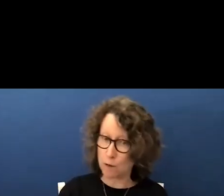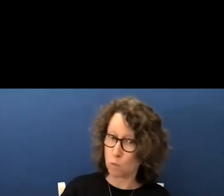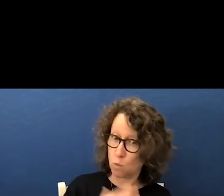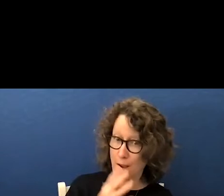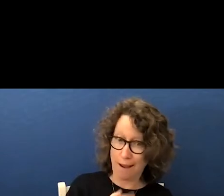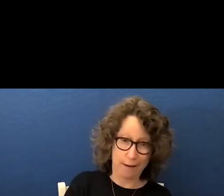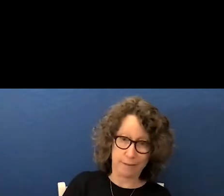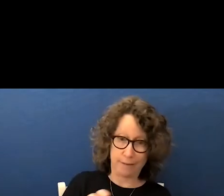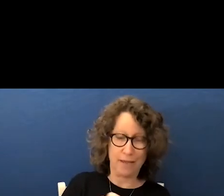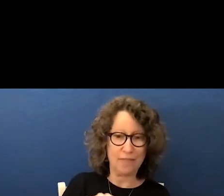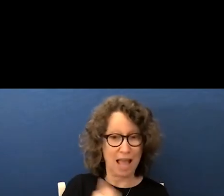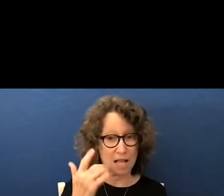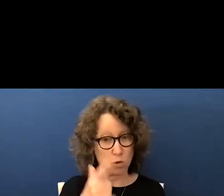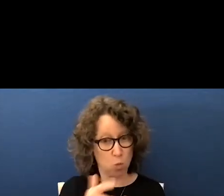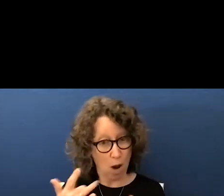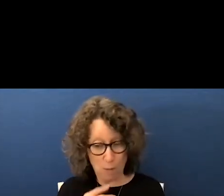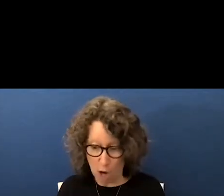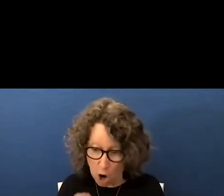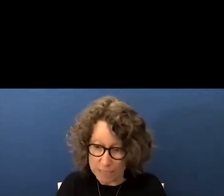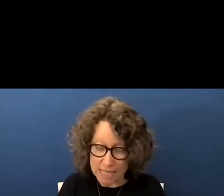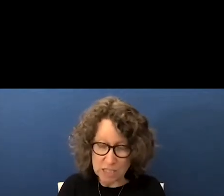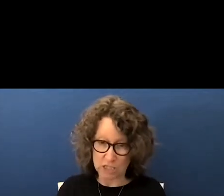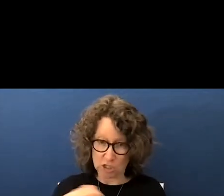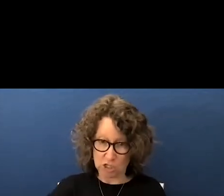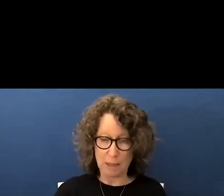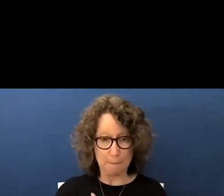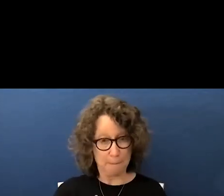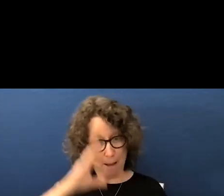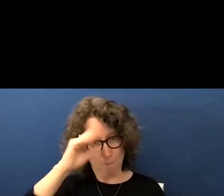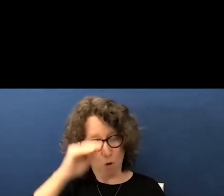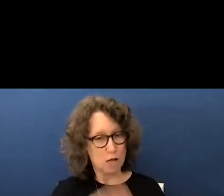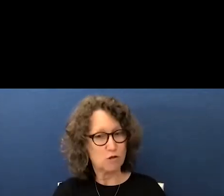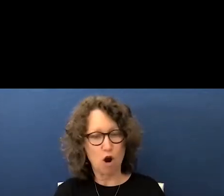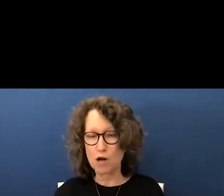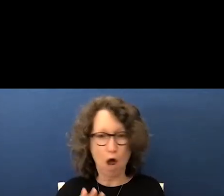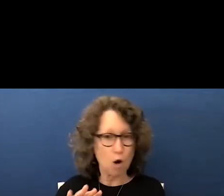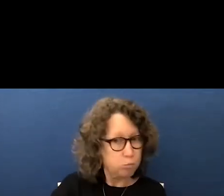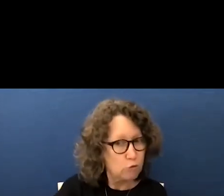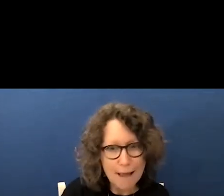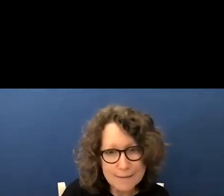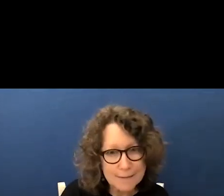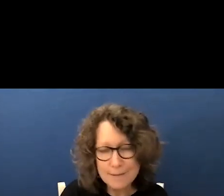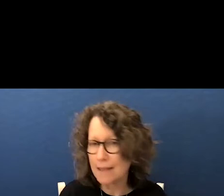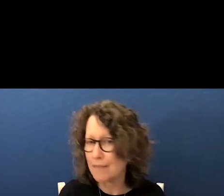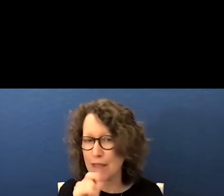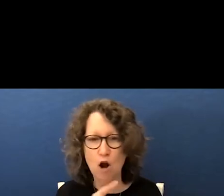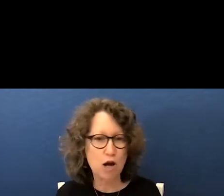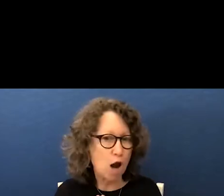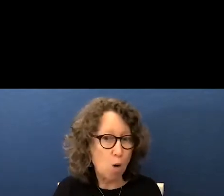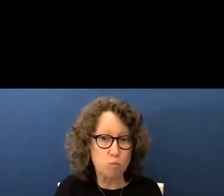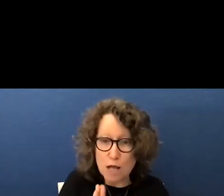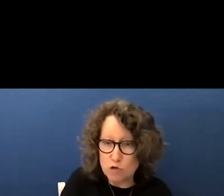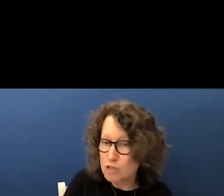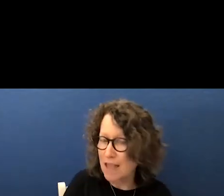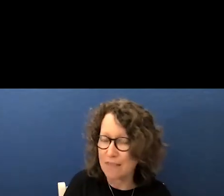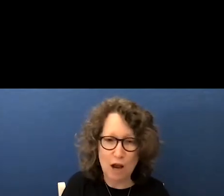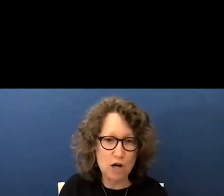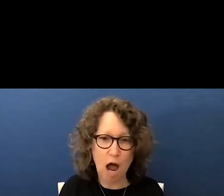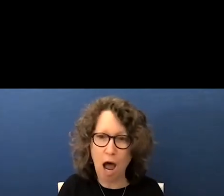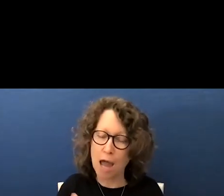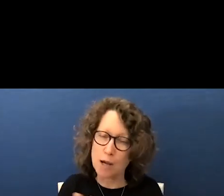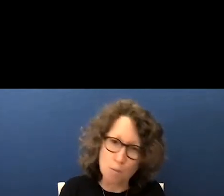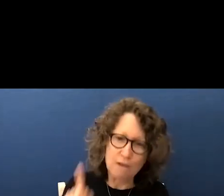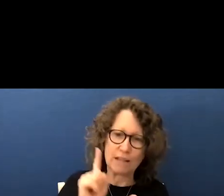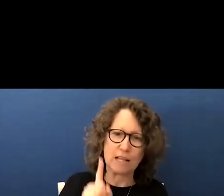that's what we are instilling in them my boys are not oppressed they are not oppressors and they are not privileged